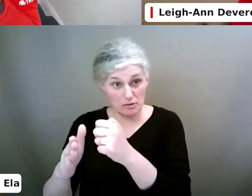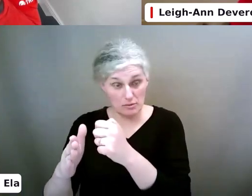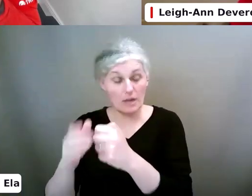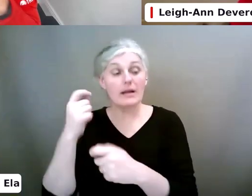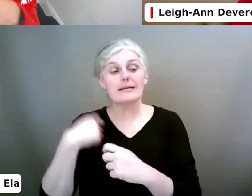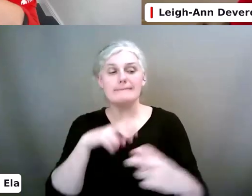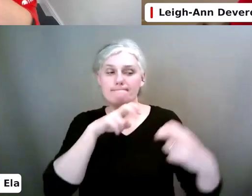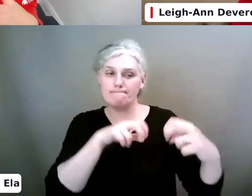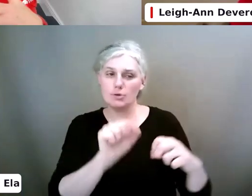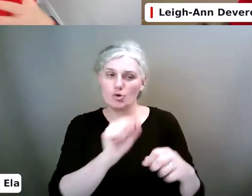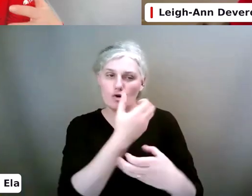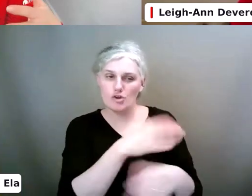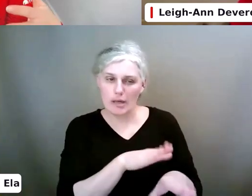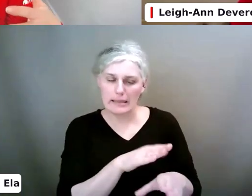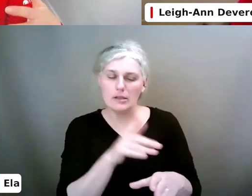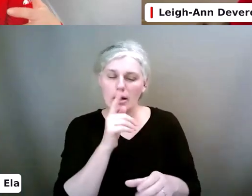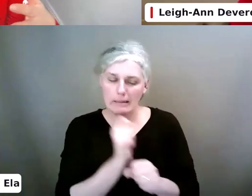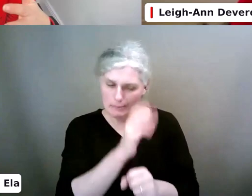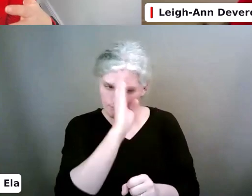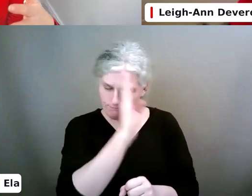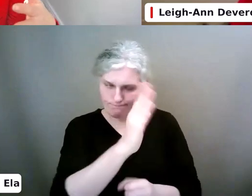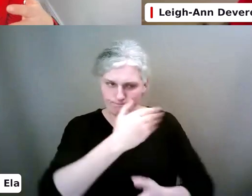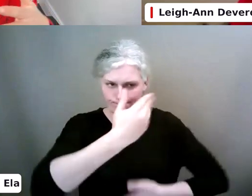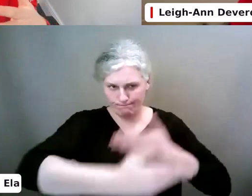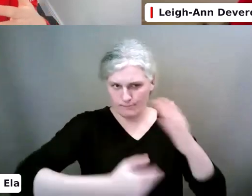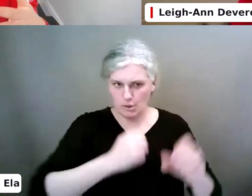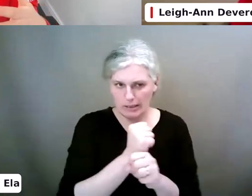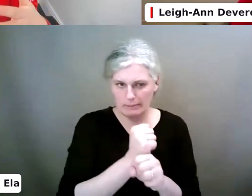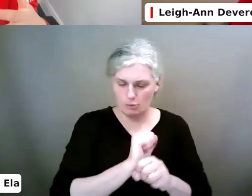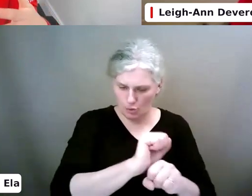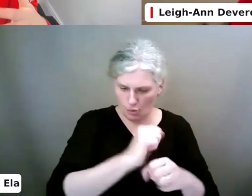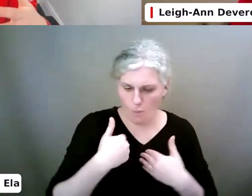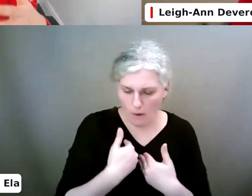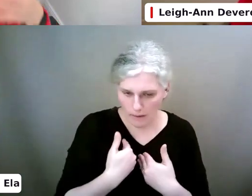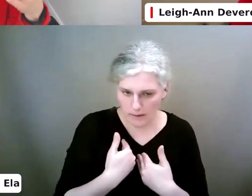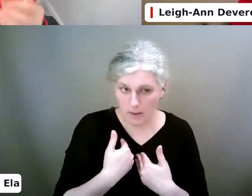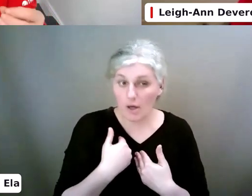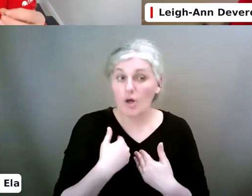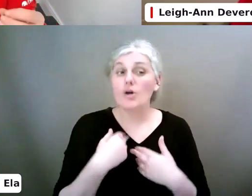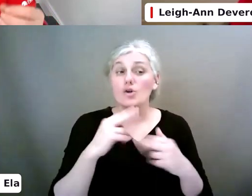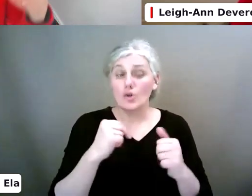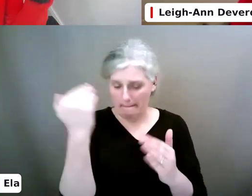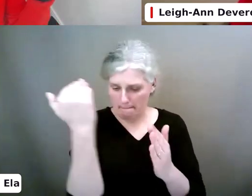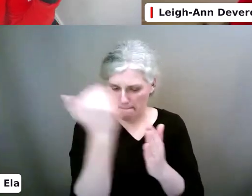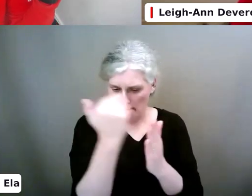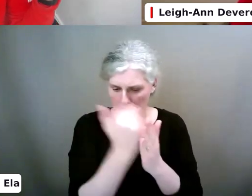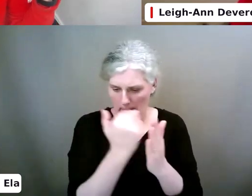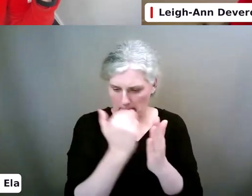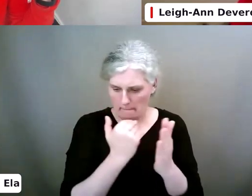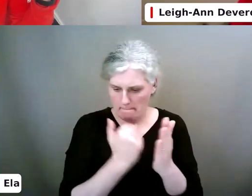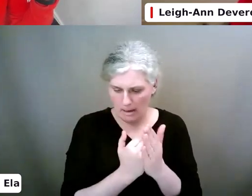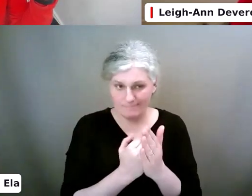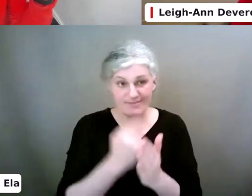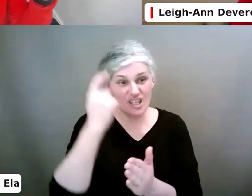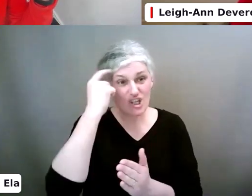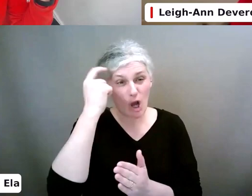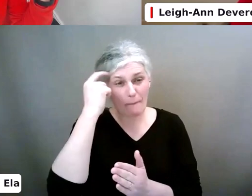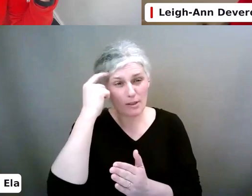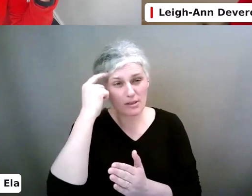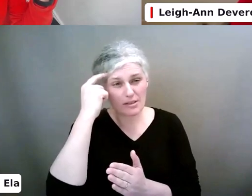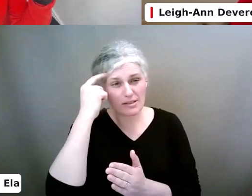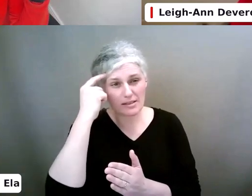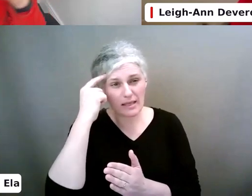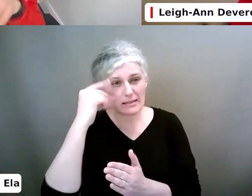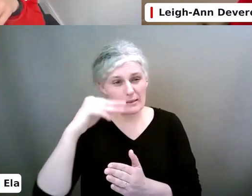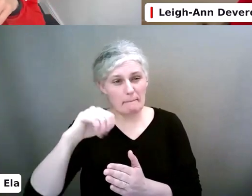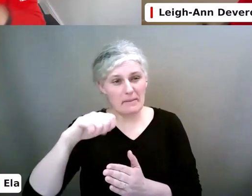And talk to them about all the concerns you have about it. You can list them out. Common Sense Media. We did a gaming webinar before